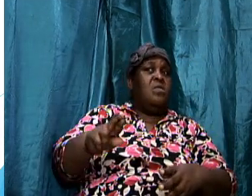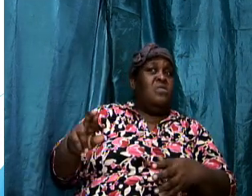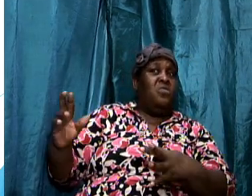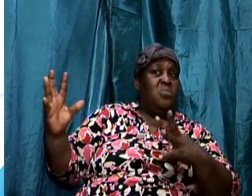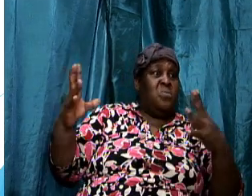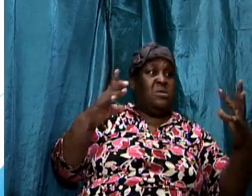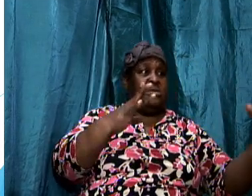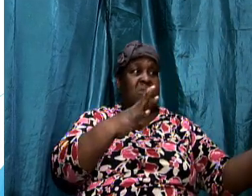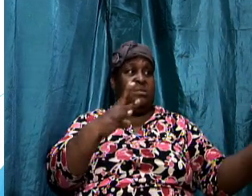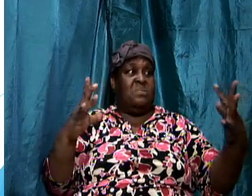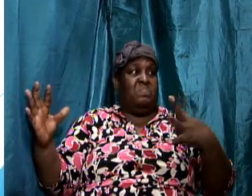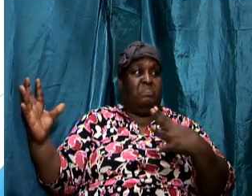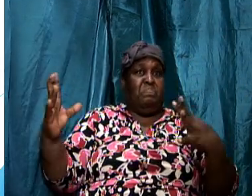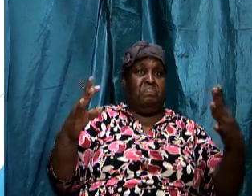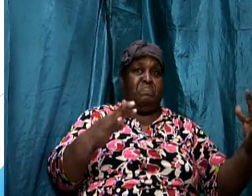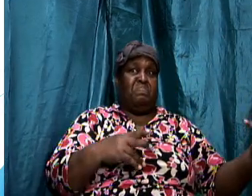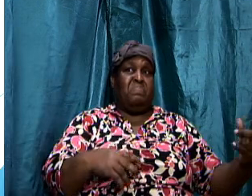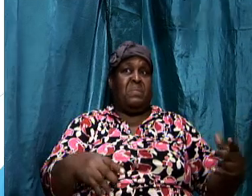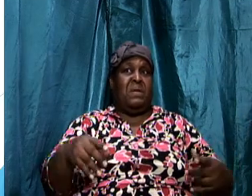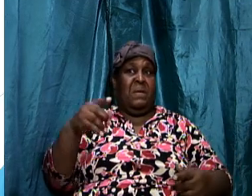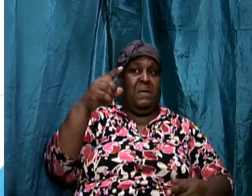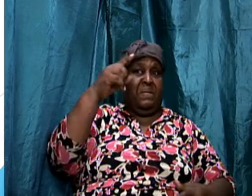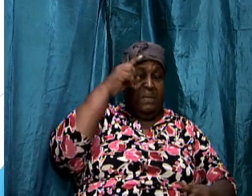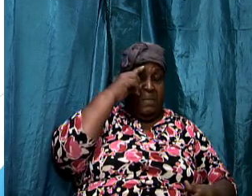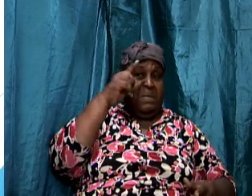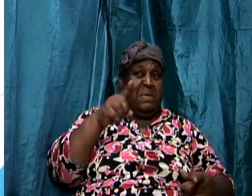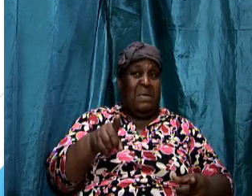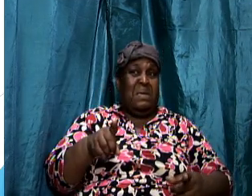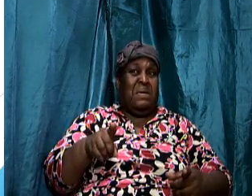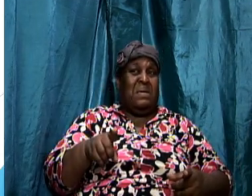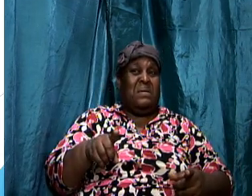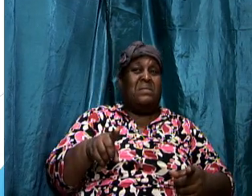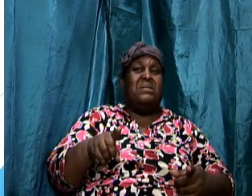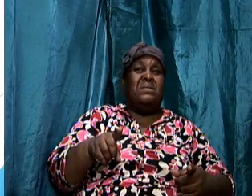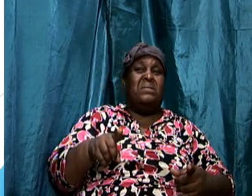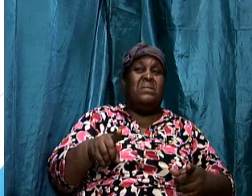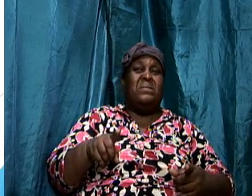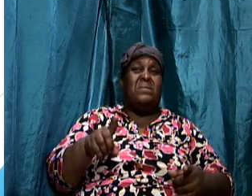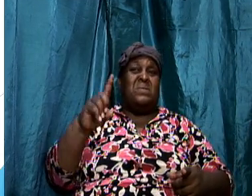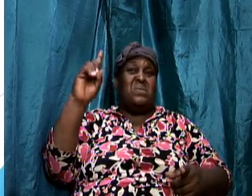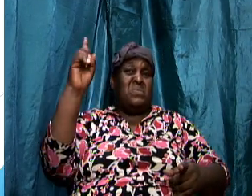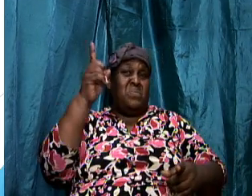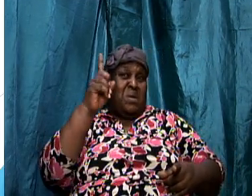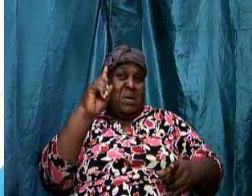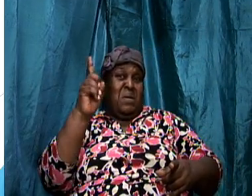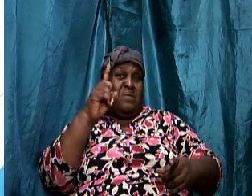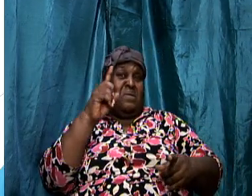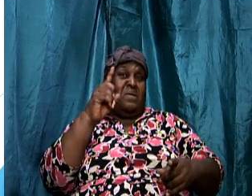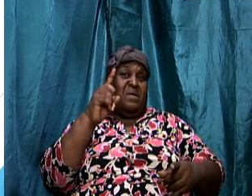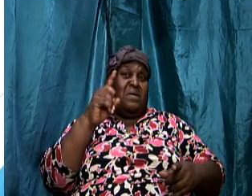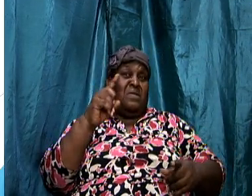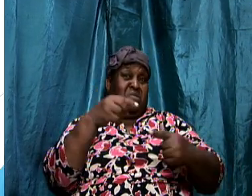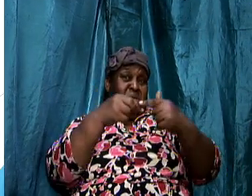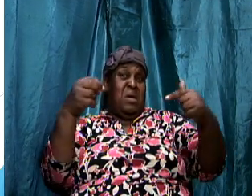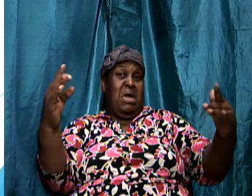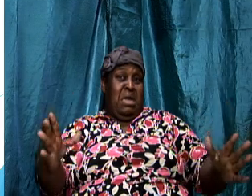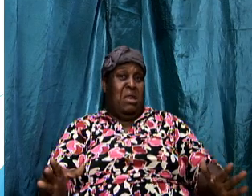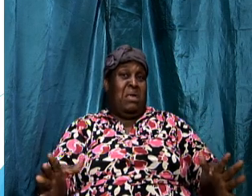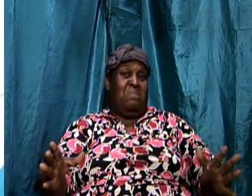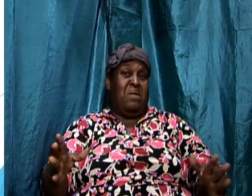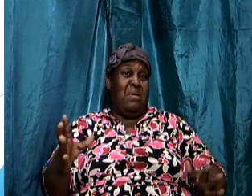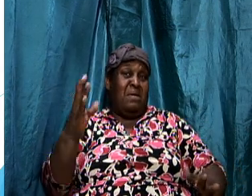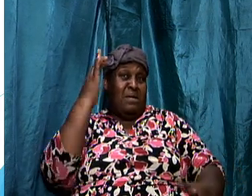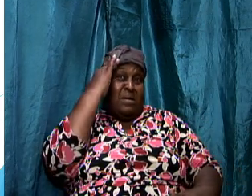intent where their opponents are concerned is to fight to fight the